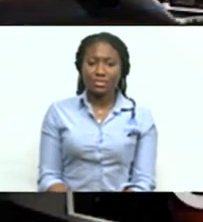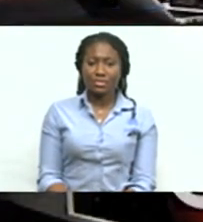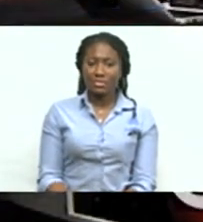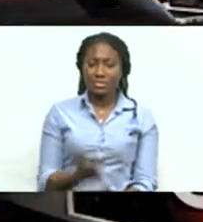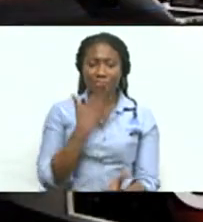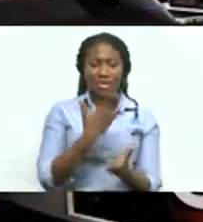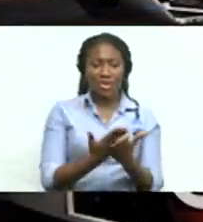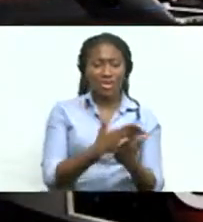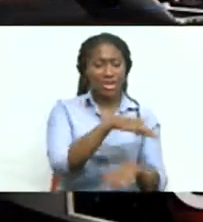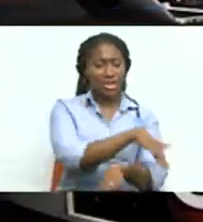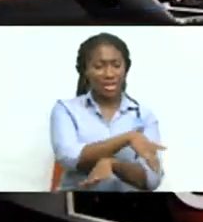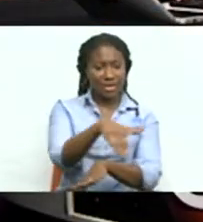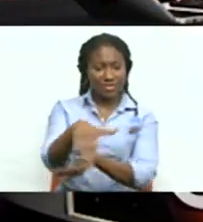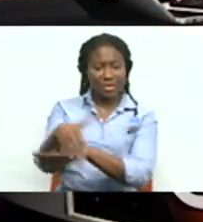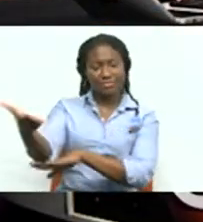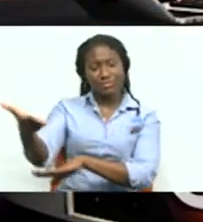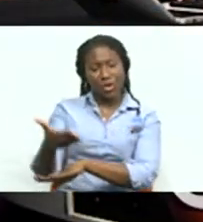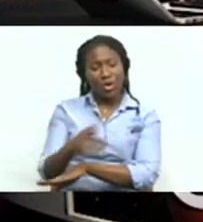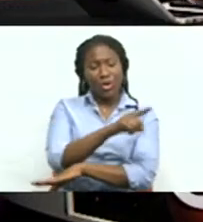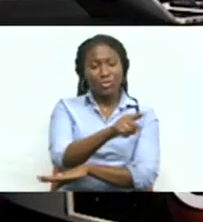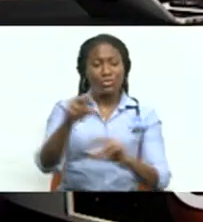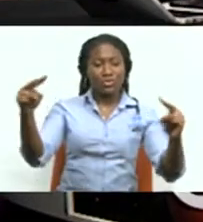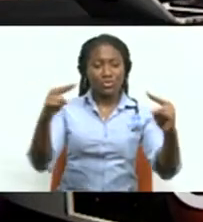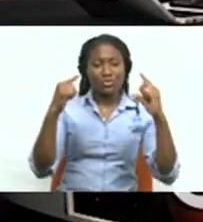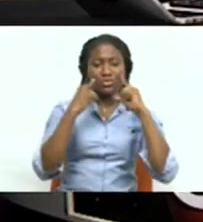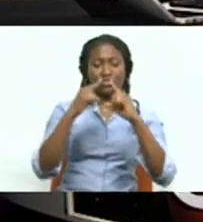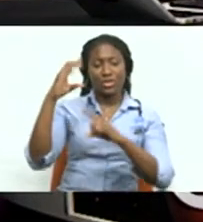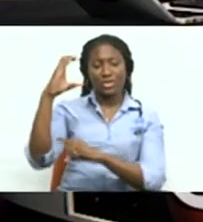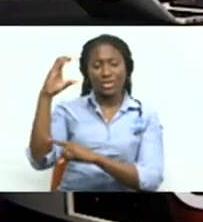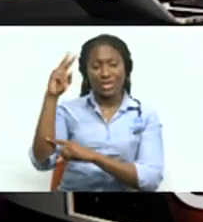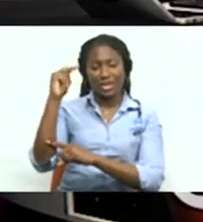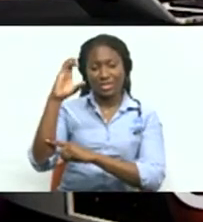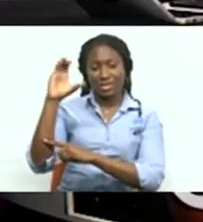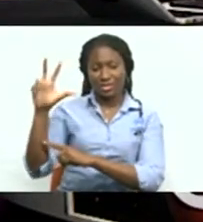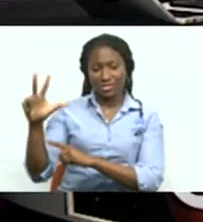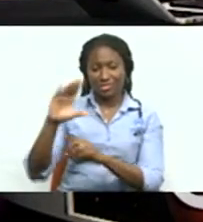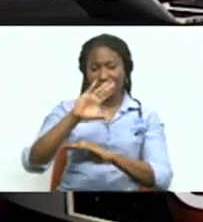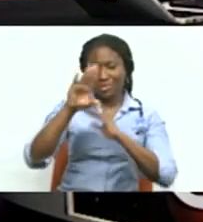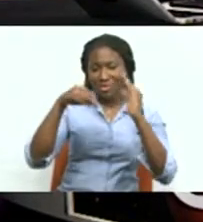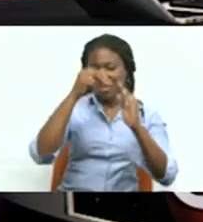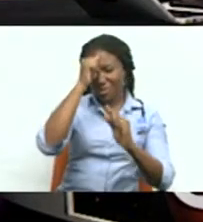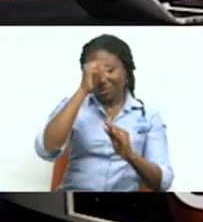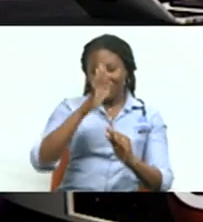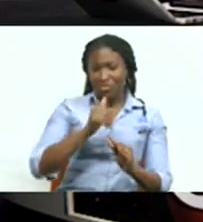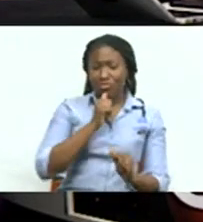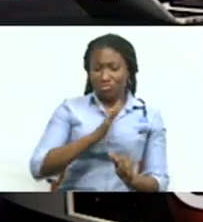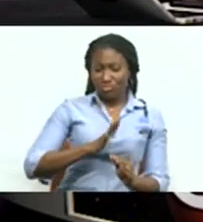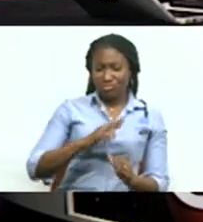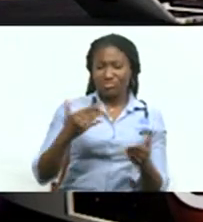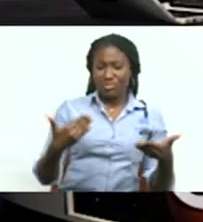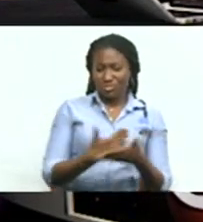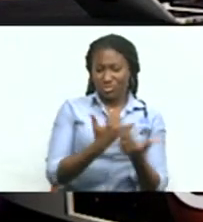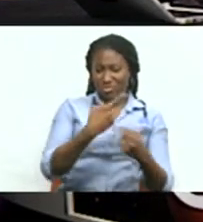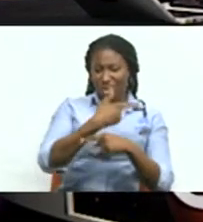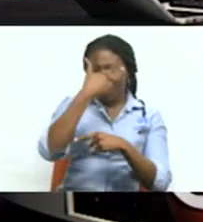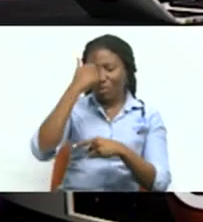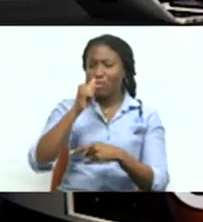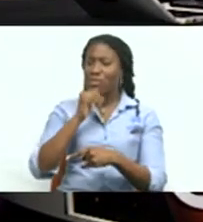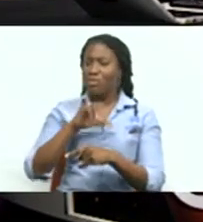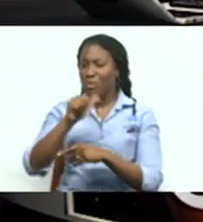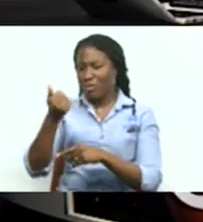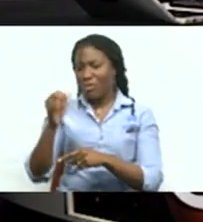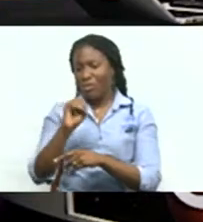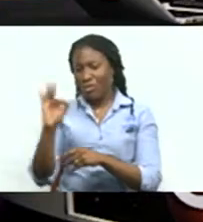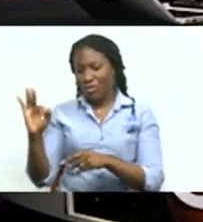Good evening and welcome. You're watching the 7 o'clock news here on CNC3. I'm Ryan Bateshu. I'm Pavita Kapolchan. Rhea Ramley has the evening off. I am